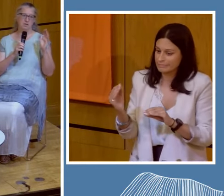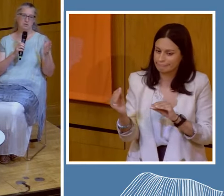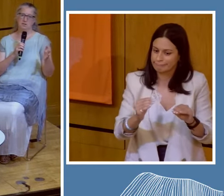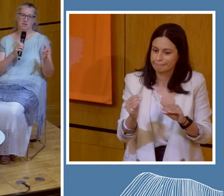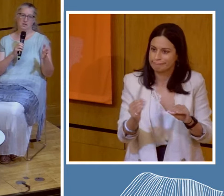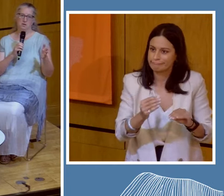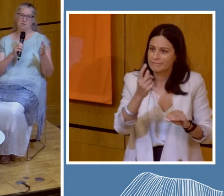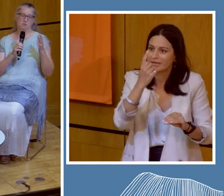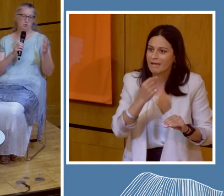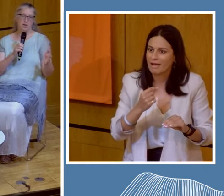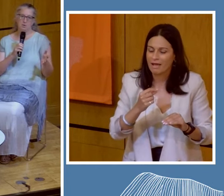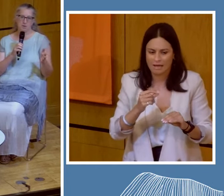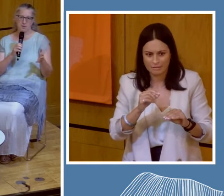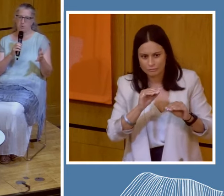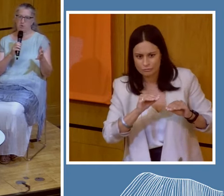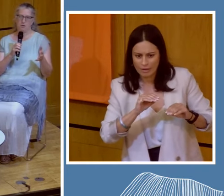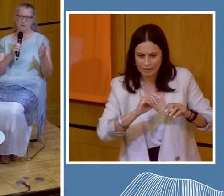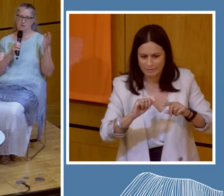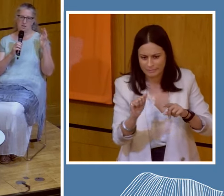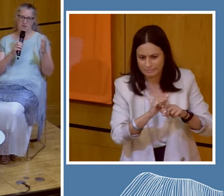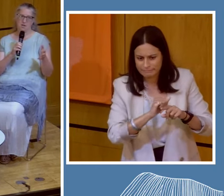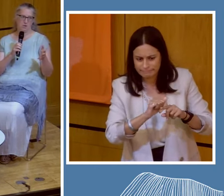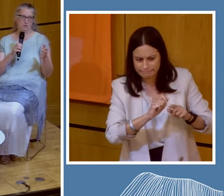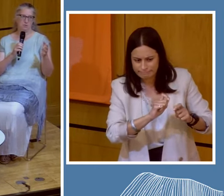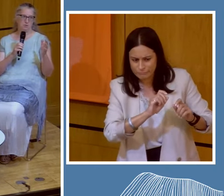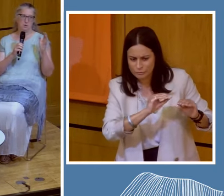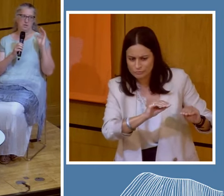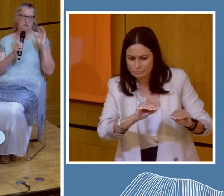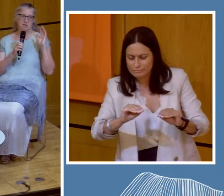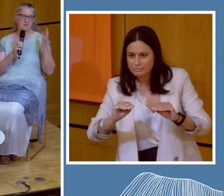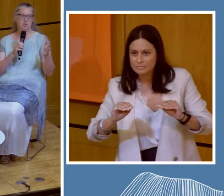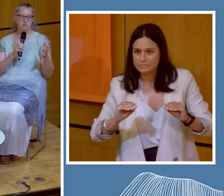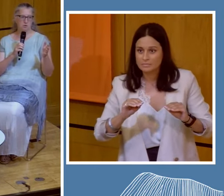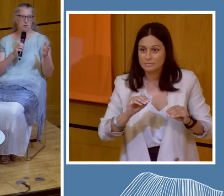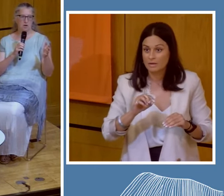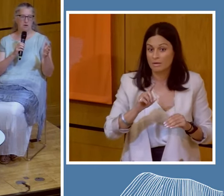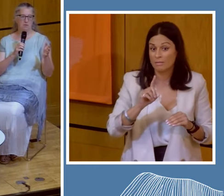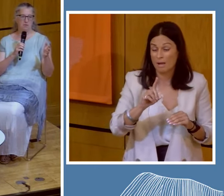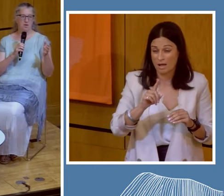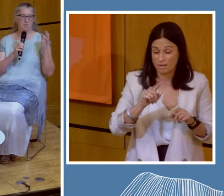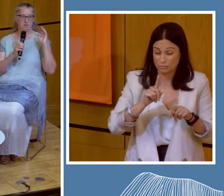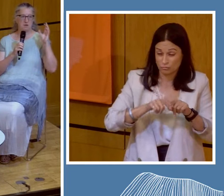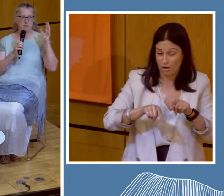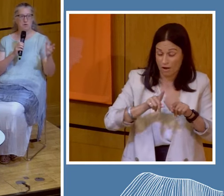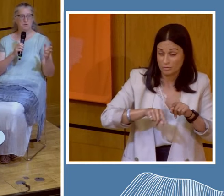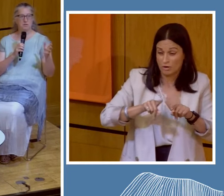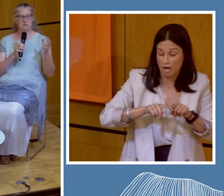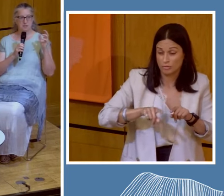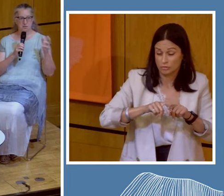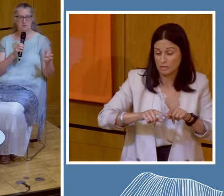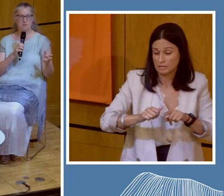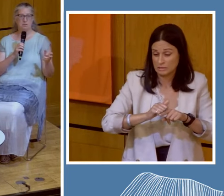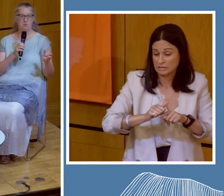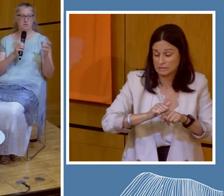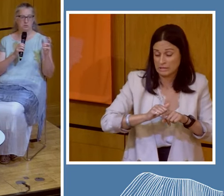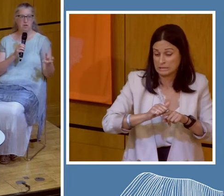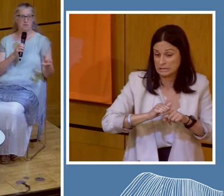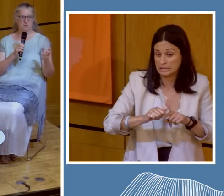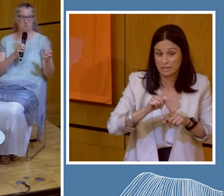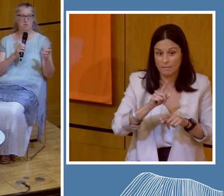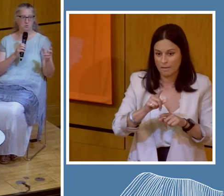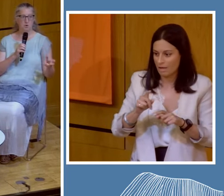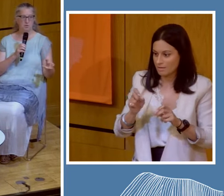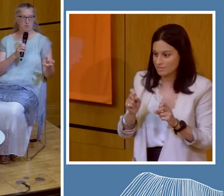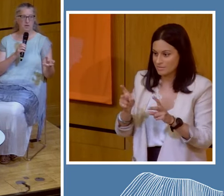people and sort of train people and, you know, within an inch of your life. But if everything in the system is